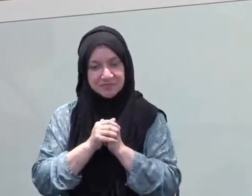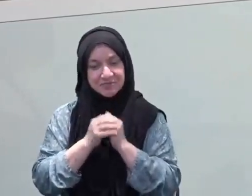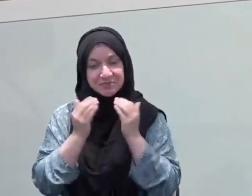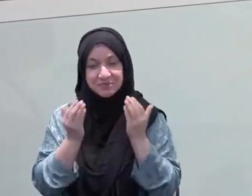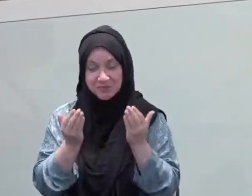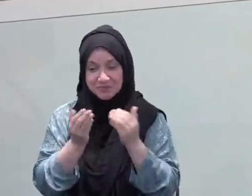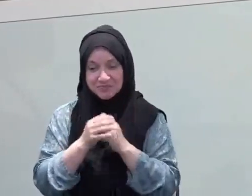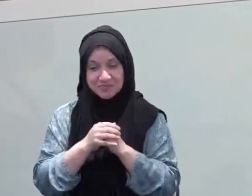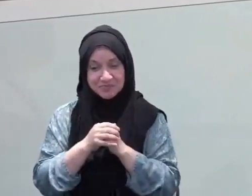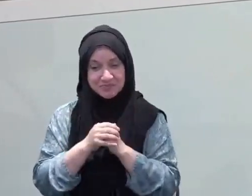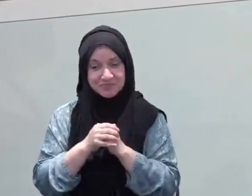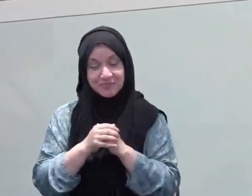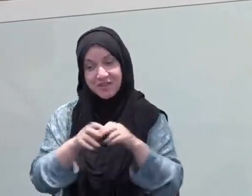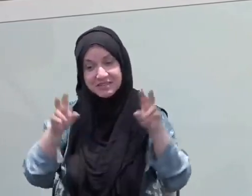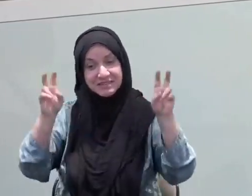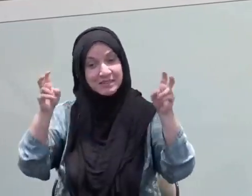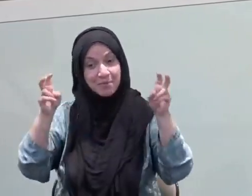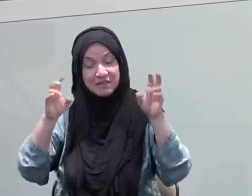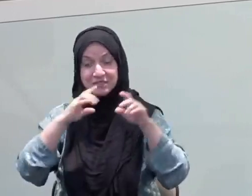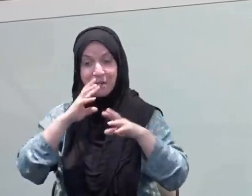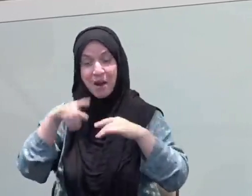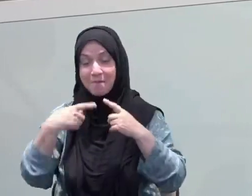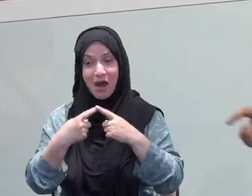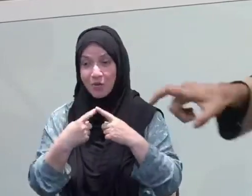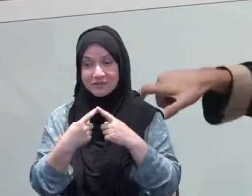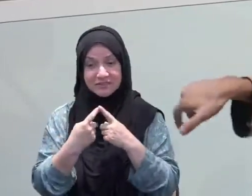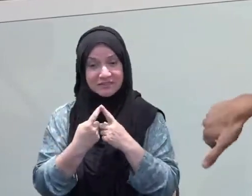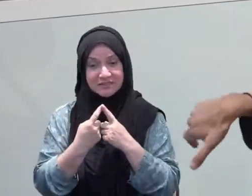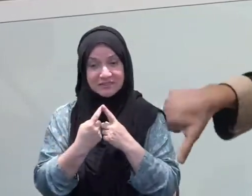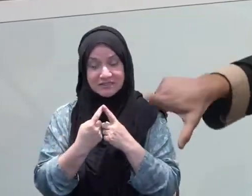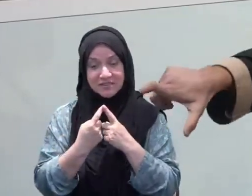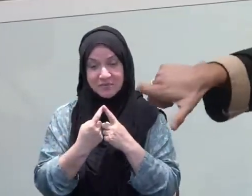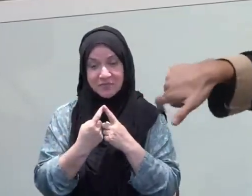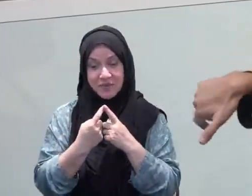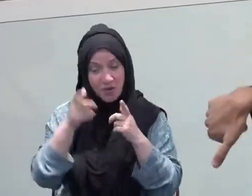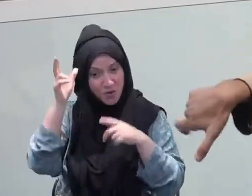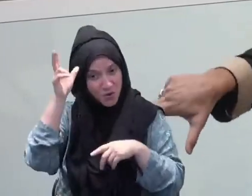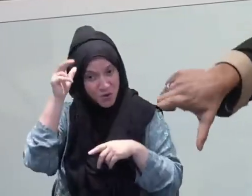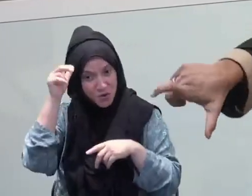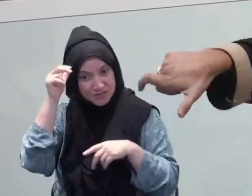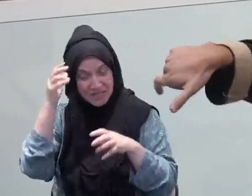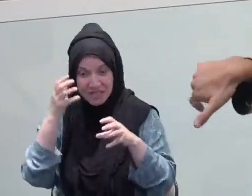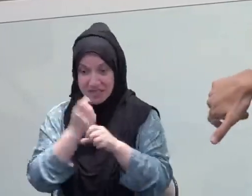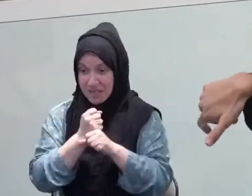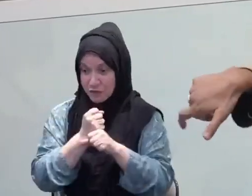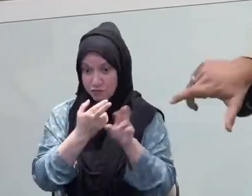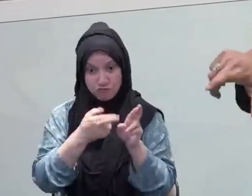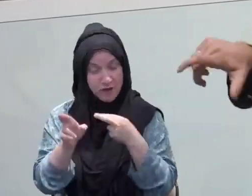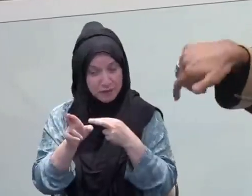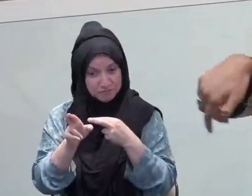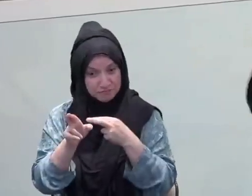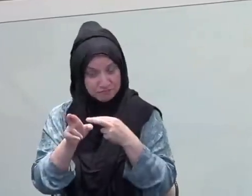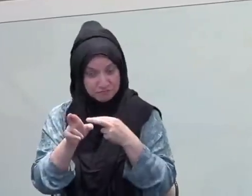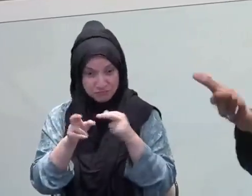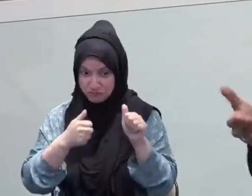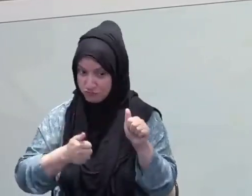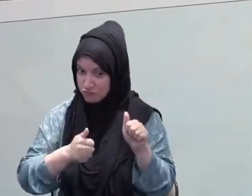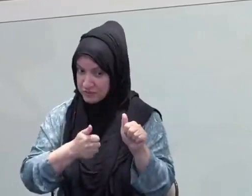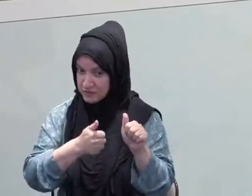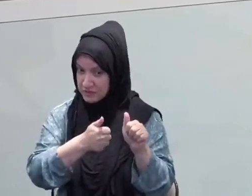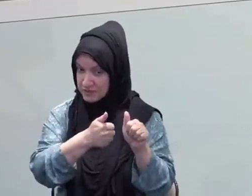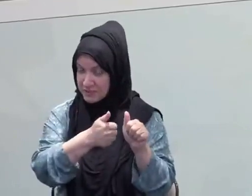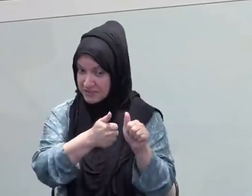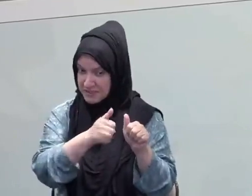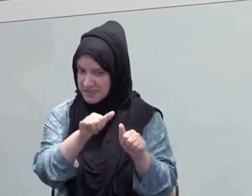journey. falaysa ala jisri jahannama ma'bar. There's no shoulder on the bridge over jahannam. You know, that's the best way that I could